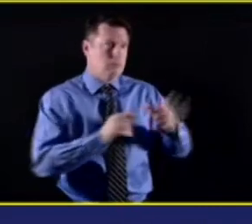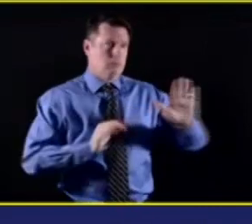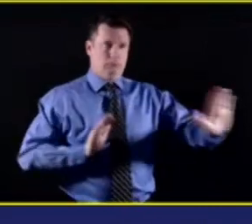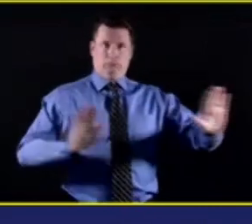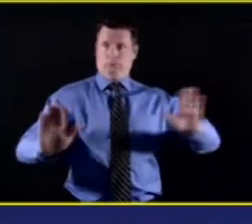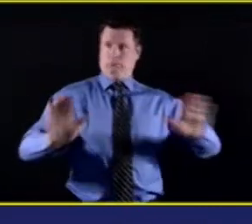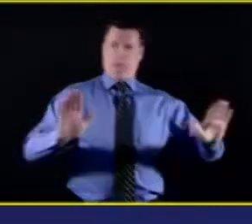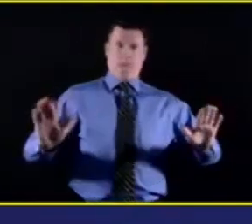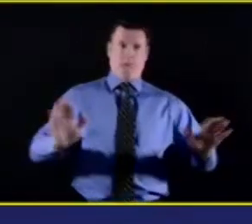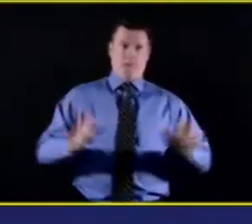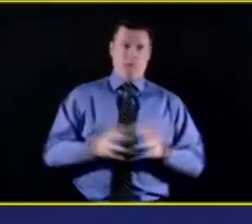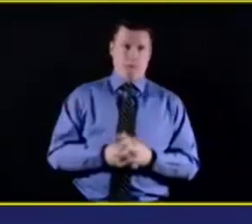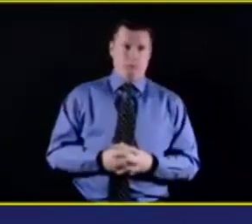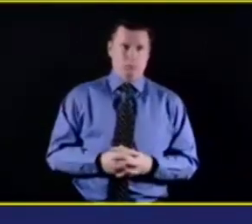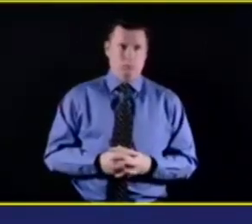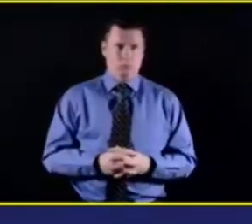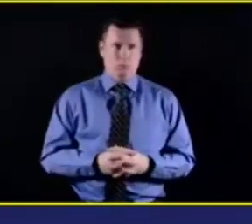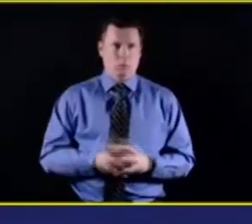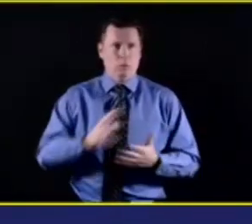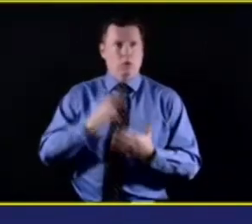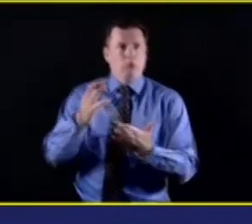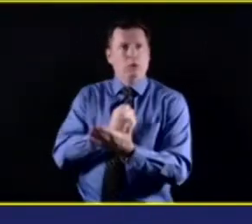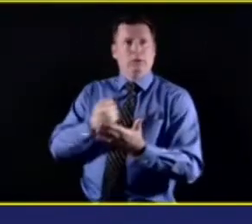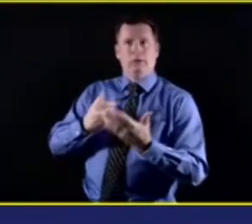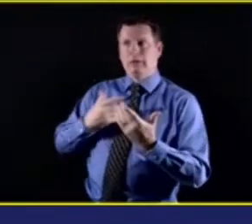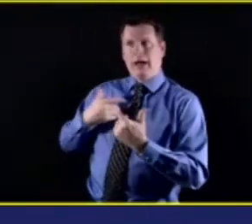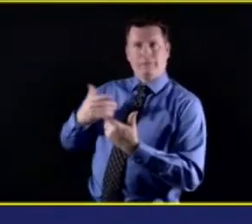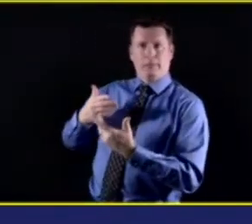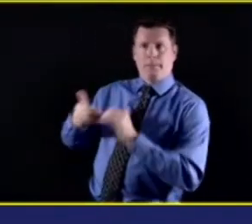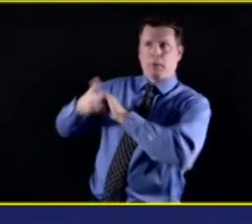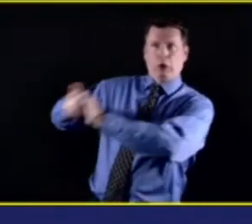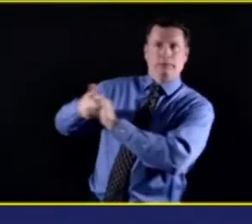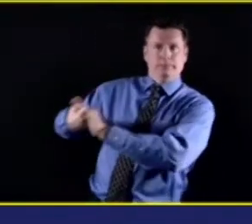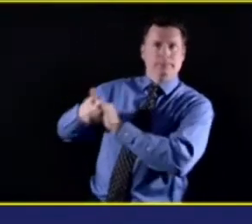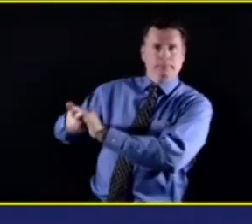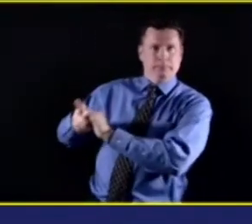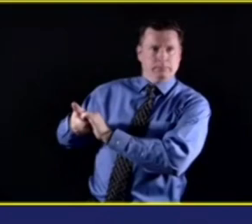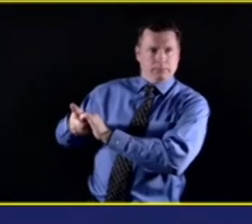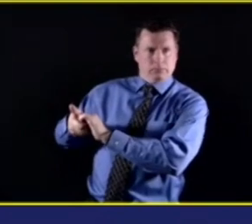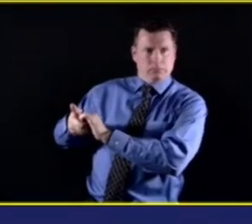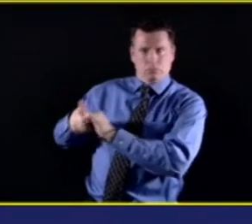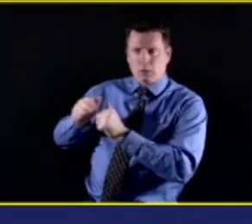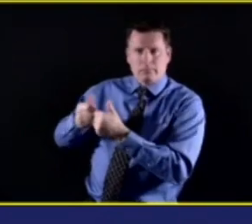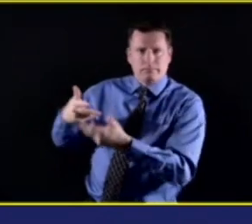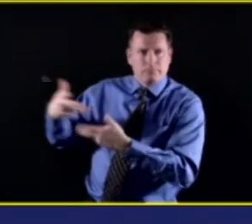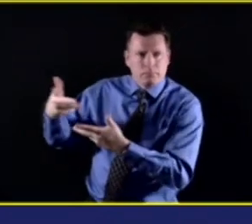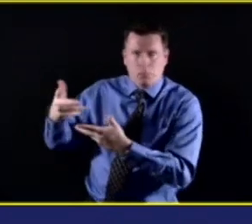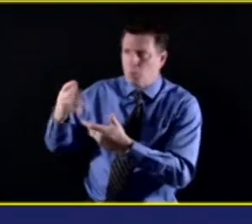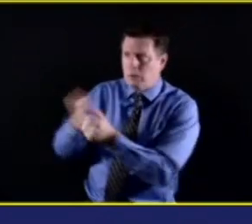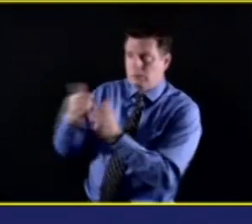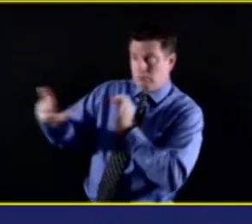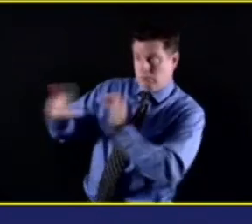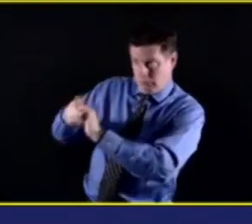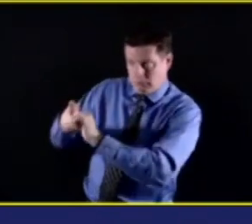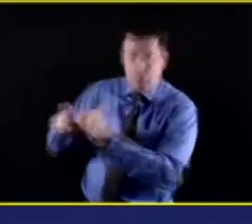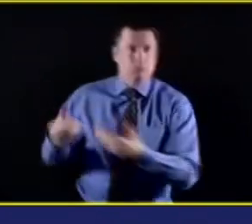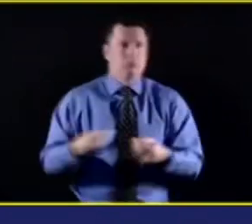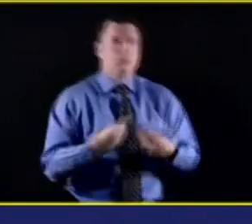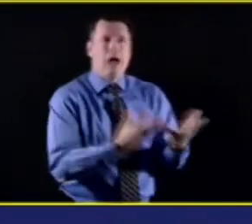health, things like stigma, as well as telehealth, you know, I think partnering with a lot of our community agencies that are sort of